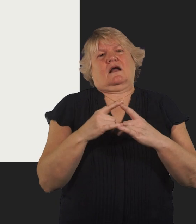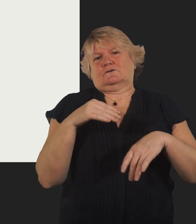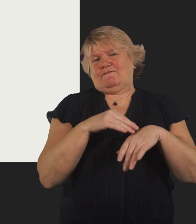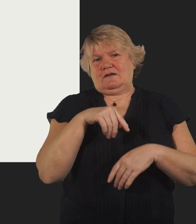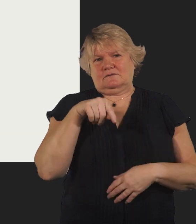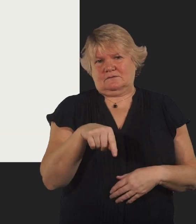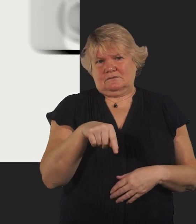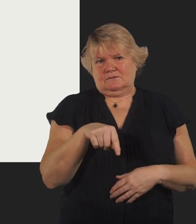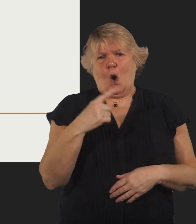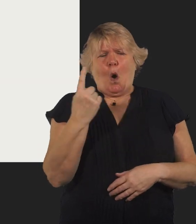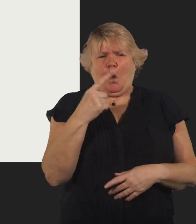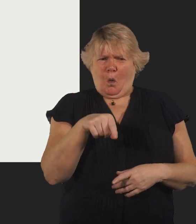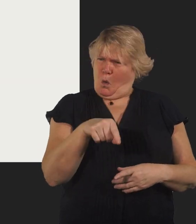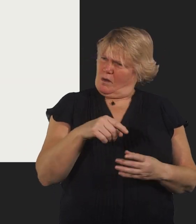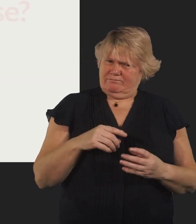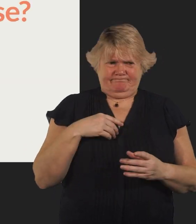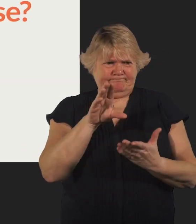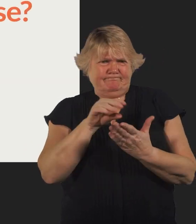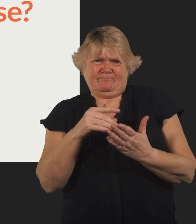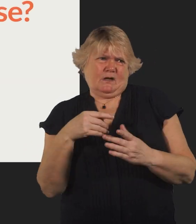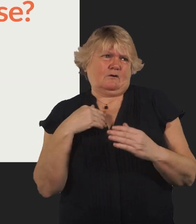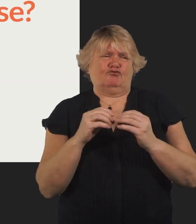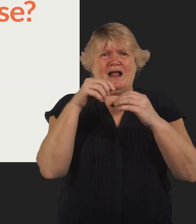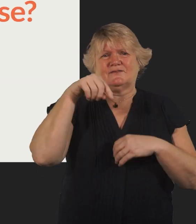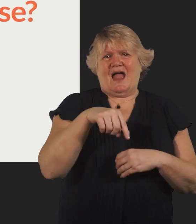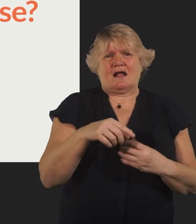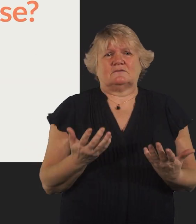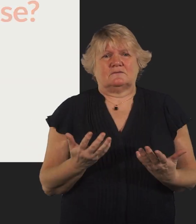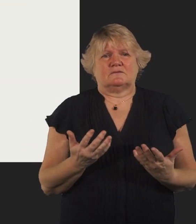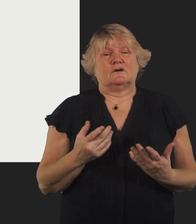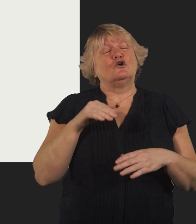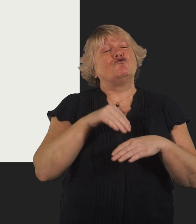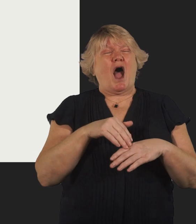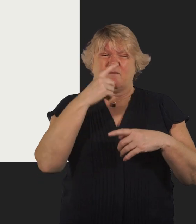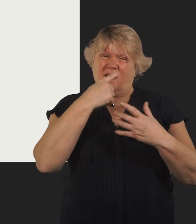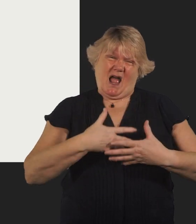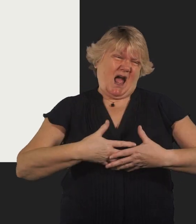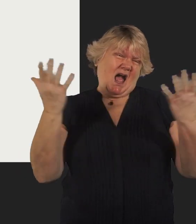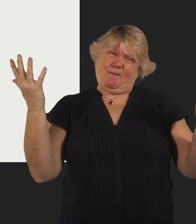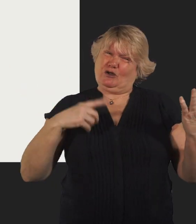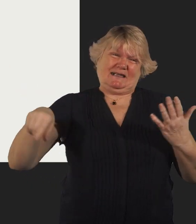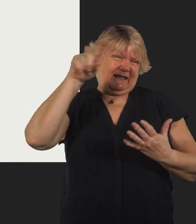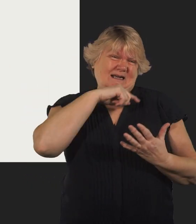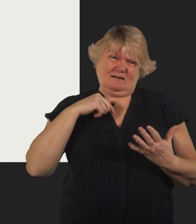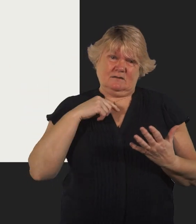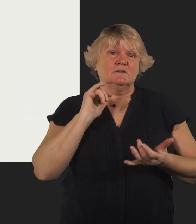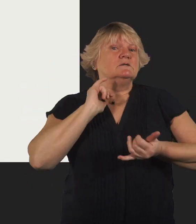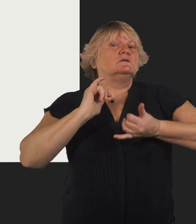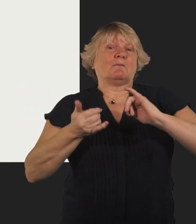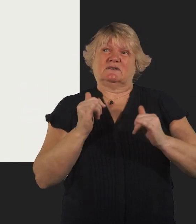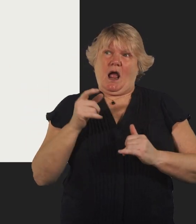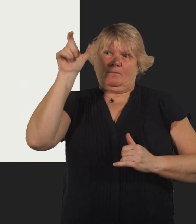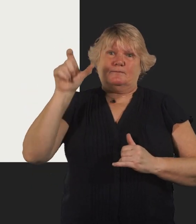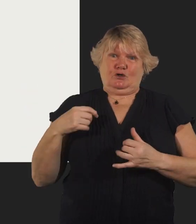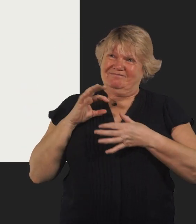sexual offense who commits intimate image abuse this crime can be committed by anyone it is